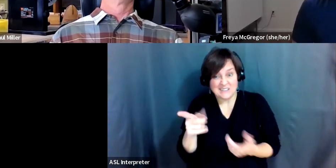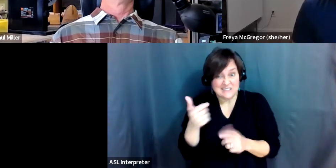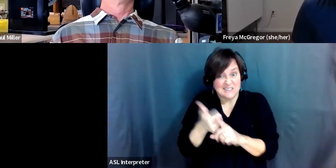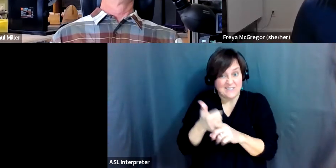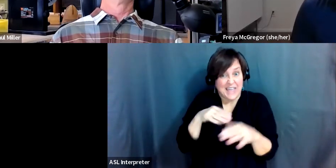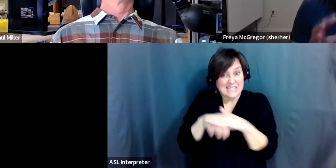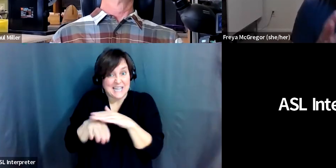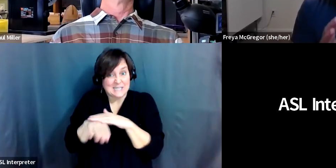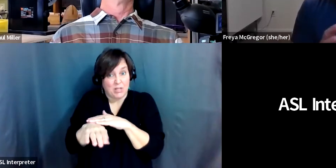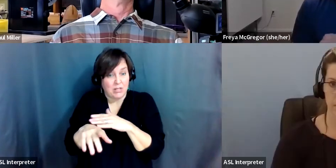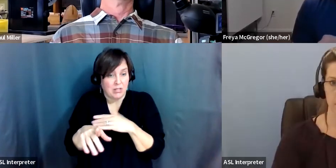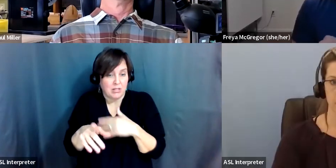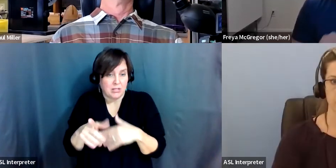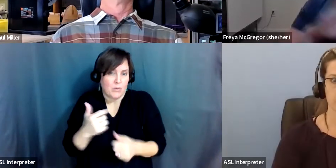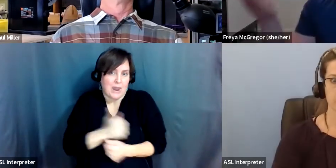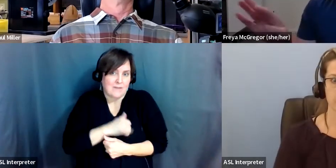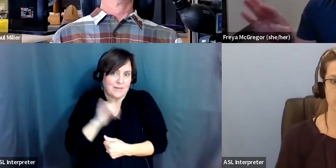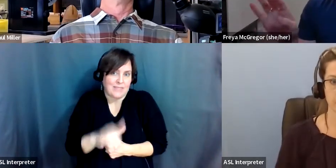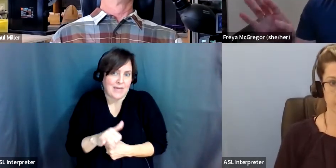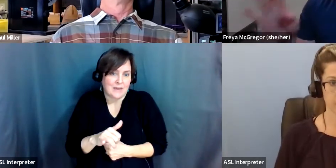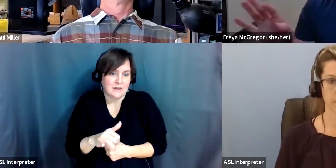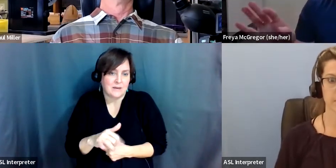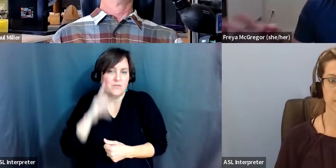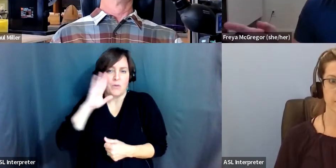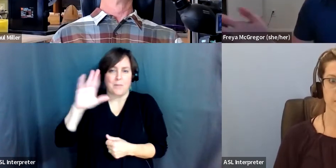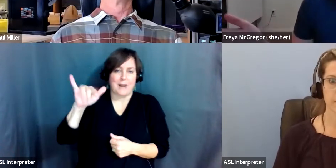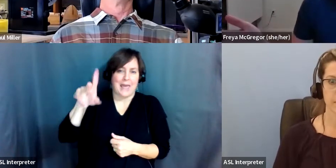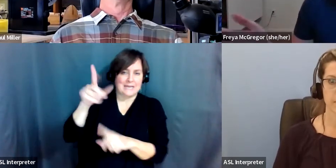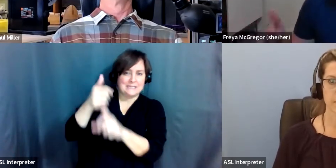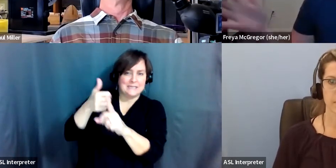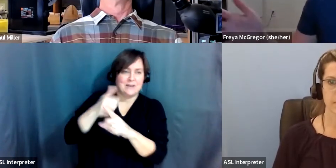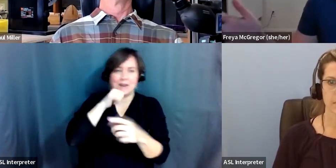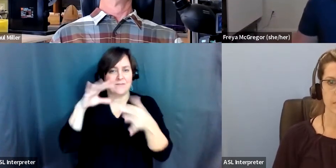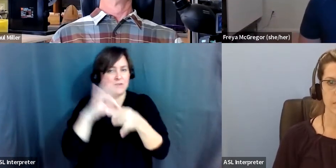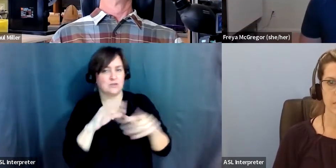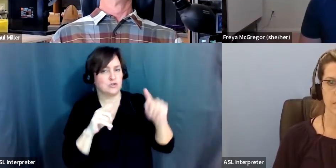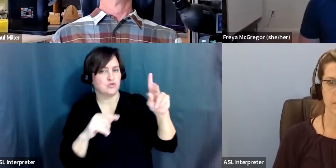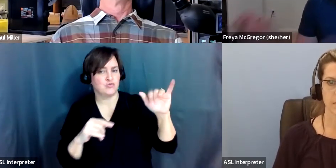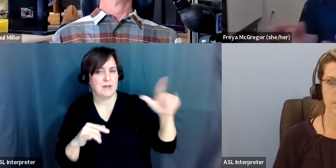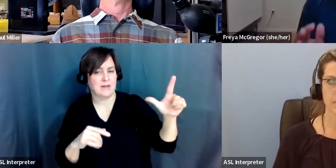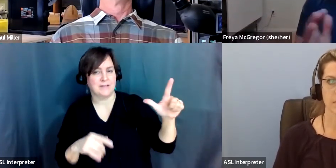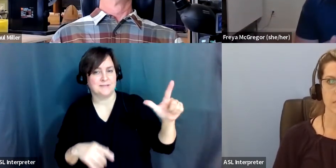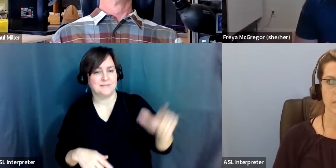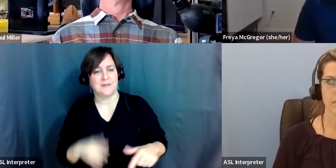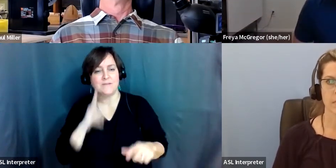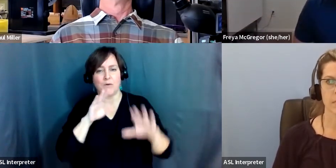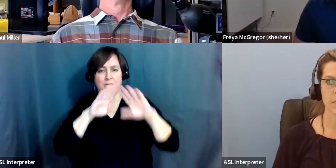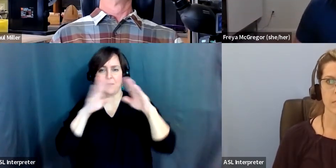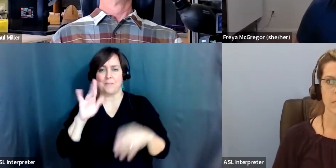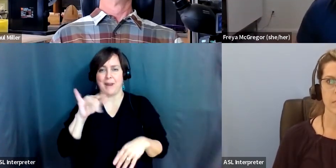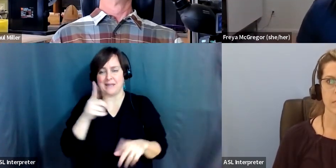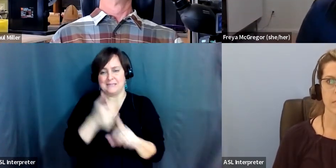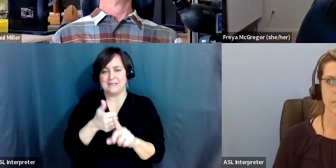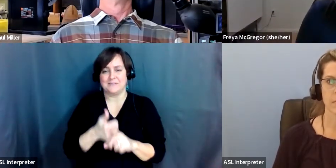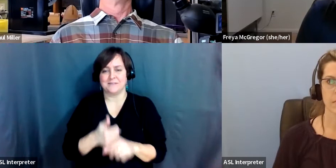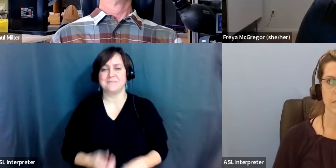we'd love a site review just for the blind, um, not for the associated trail. Cause there's usually another trail nearby or something just for the blind. Tell us about the blind.